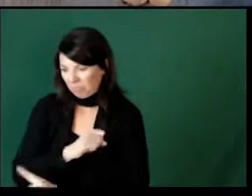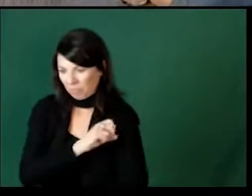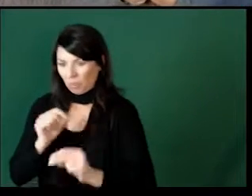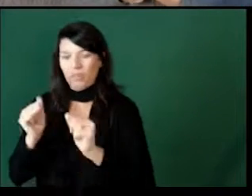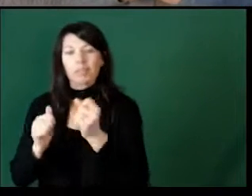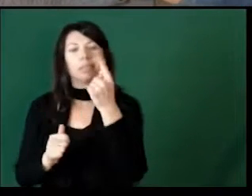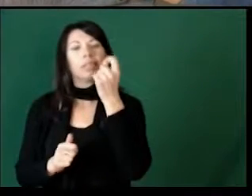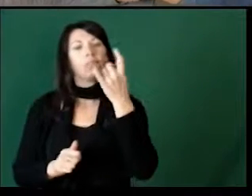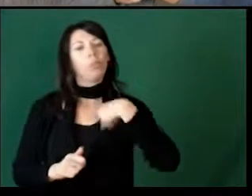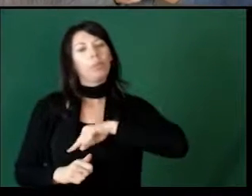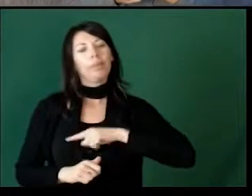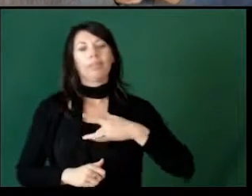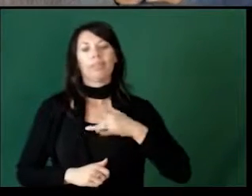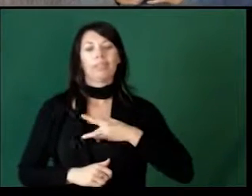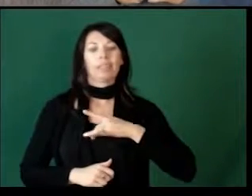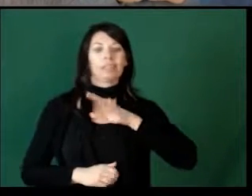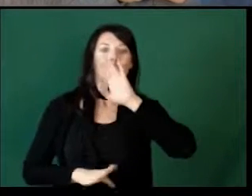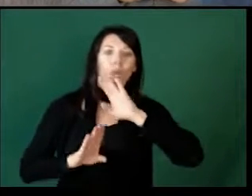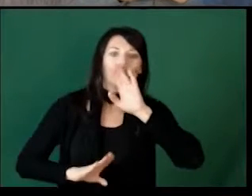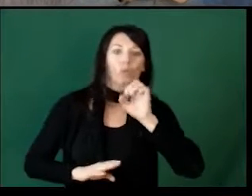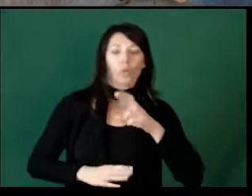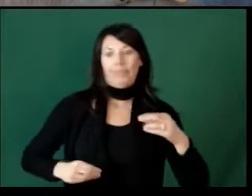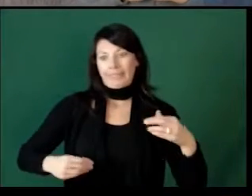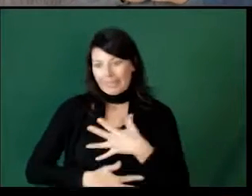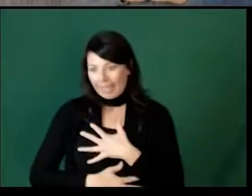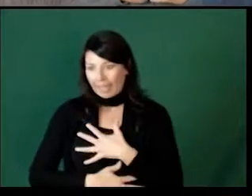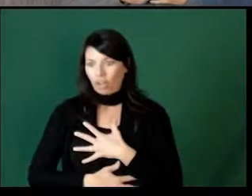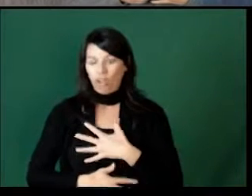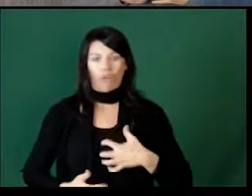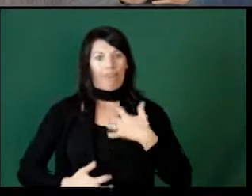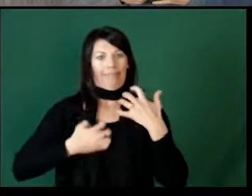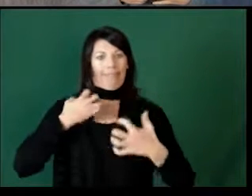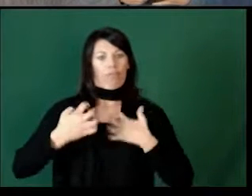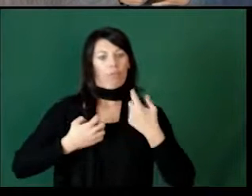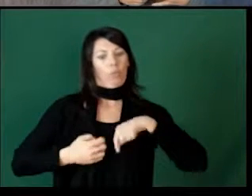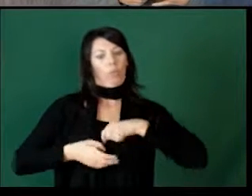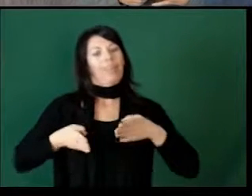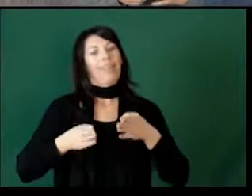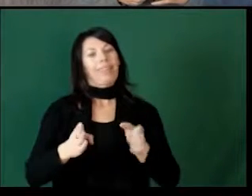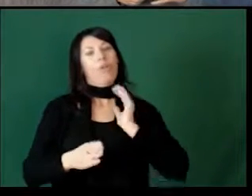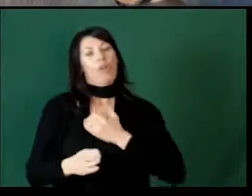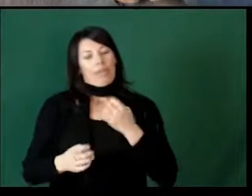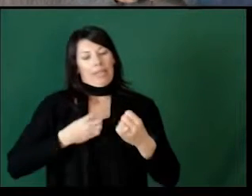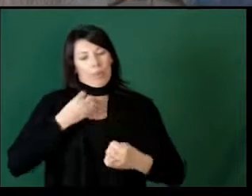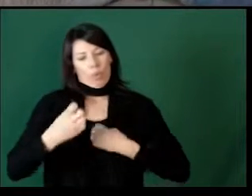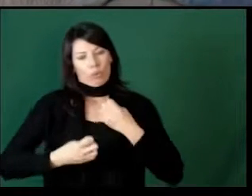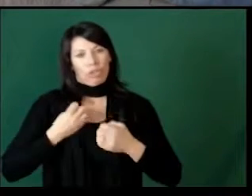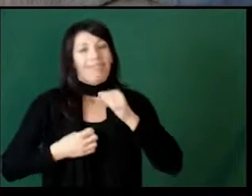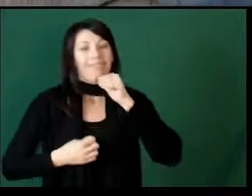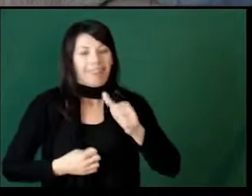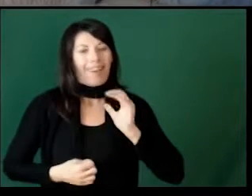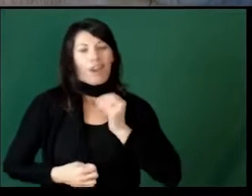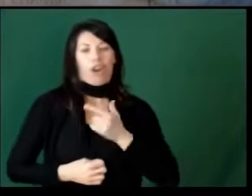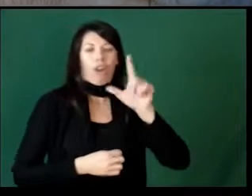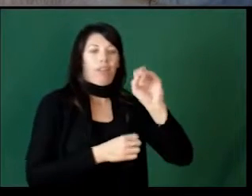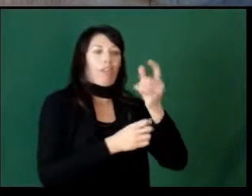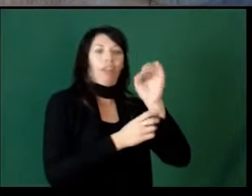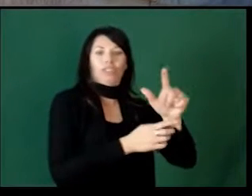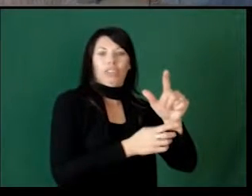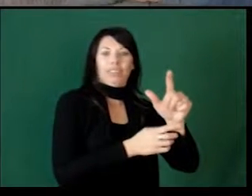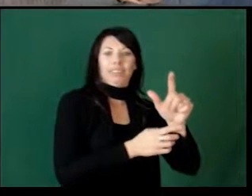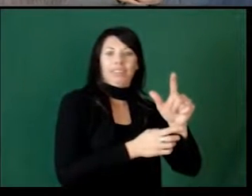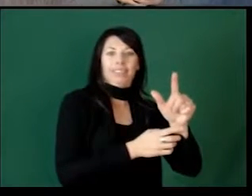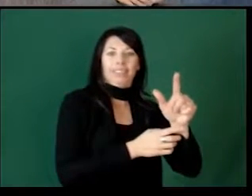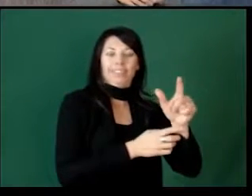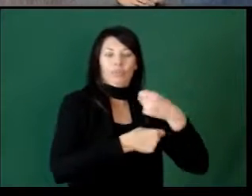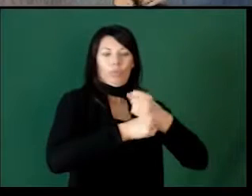when we feel angry, hurt or frightened by something that our child has done, oftentimes we allow our emotion, not our logic, to dictate